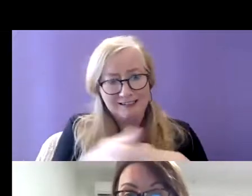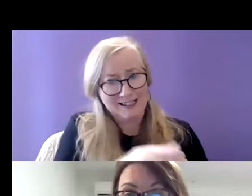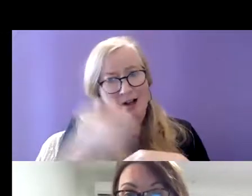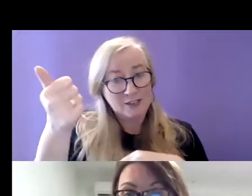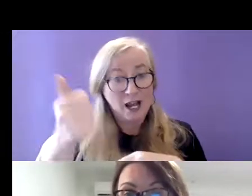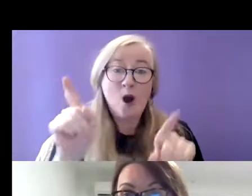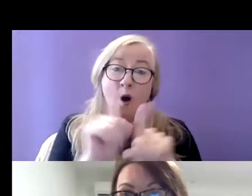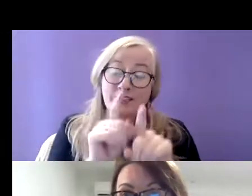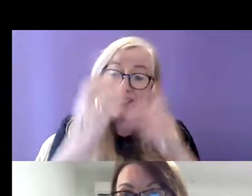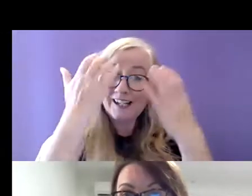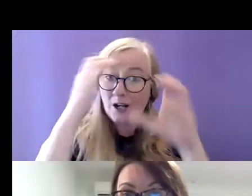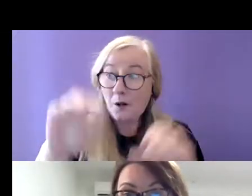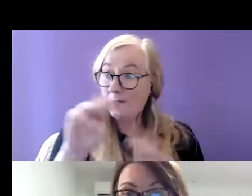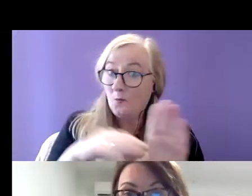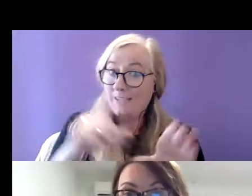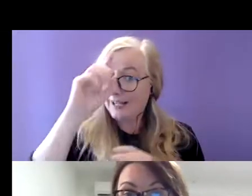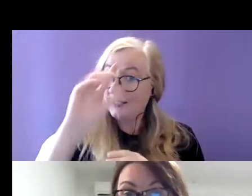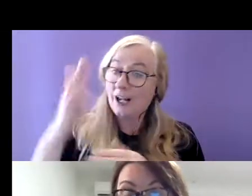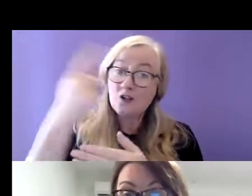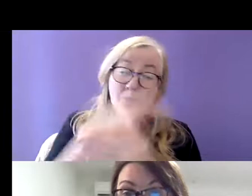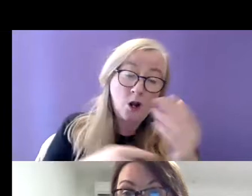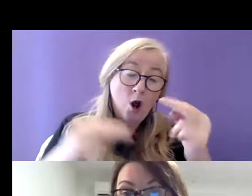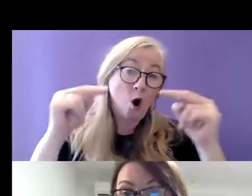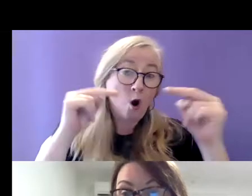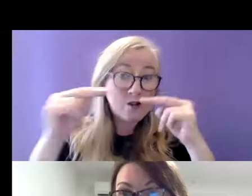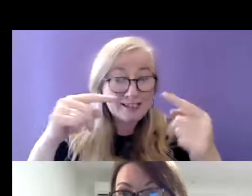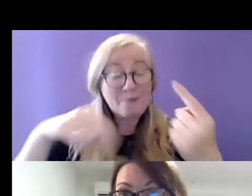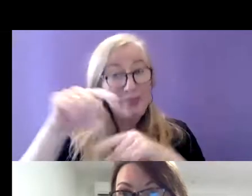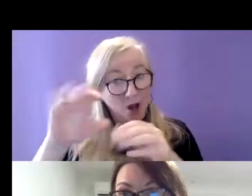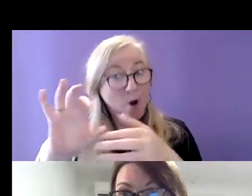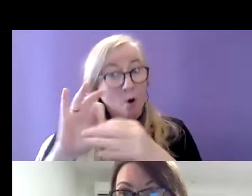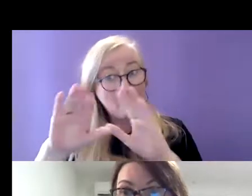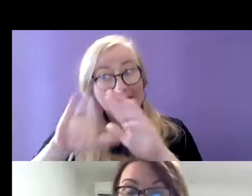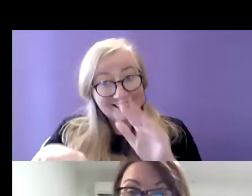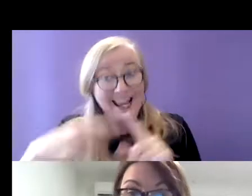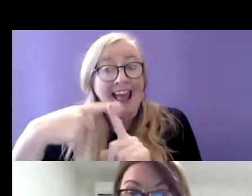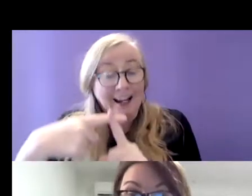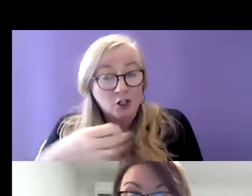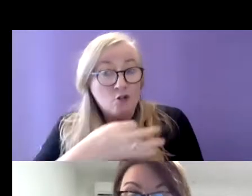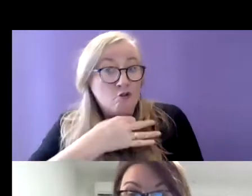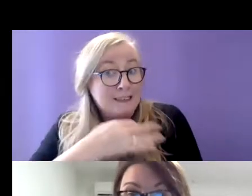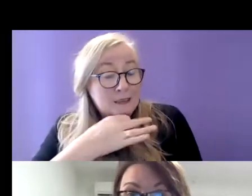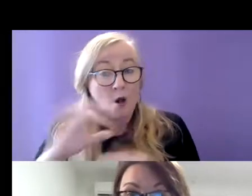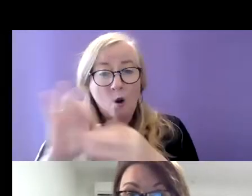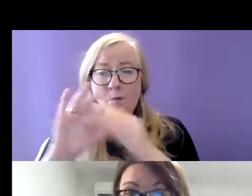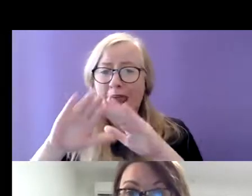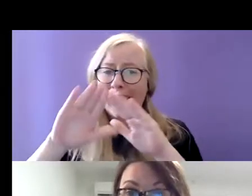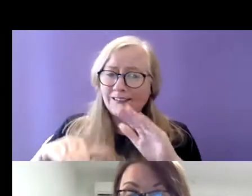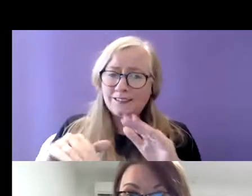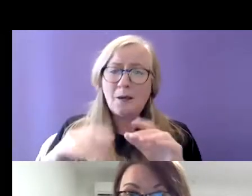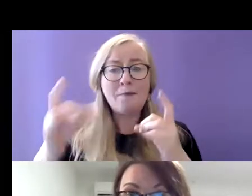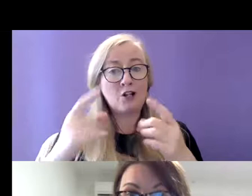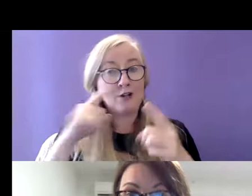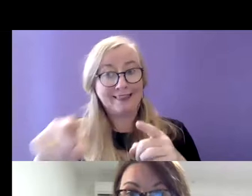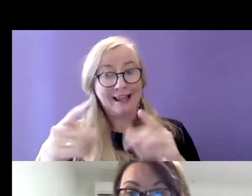acknowledging that people with intellectual disability and autism are homeless and at risk of homelessness It's making this visible making